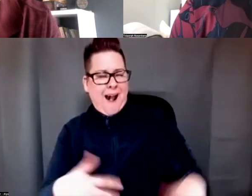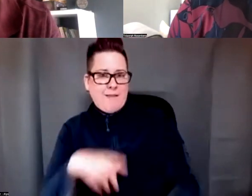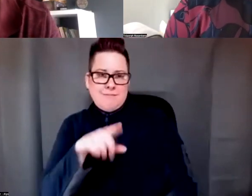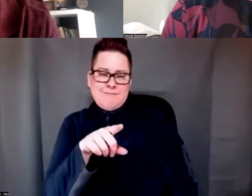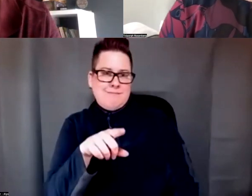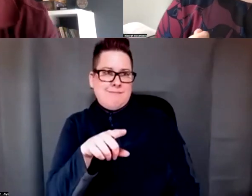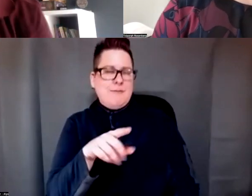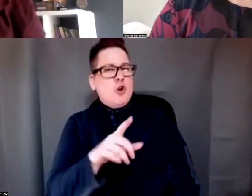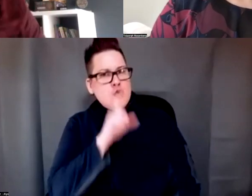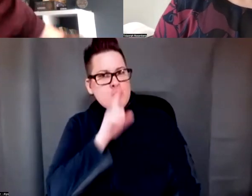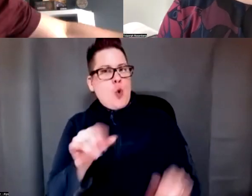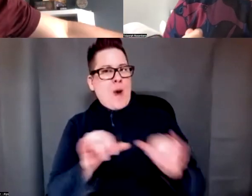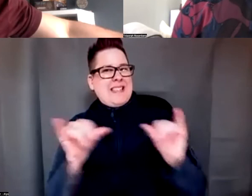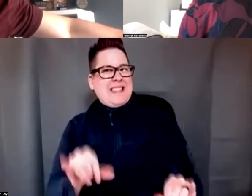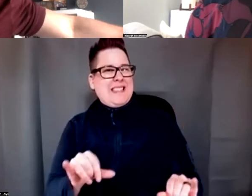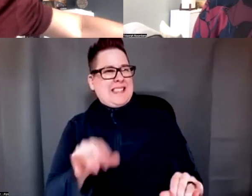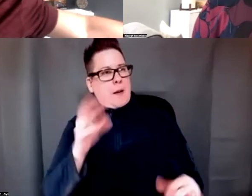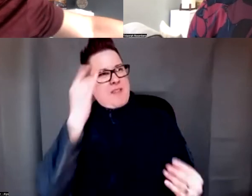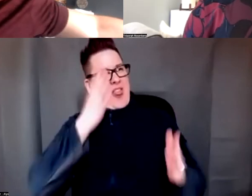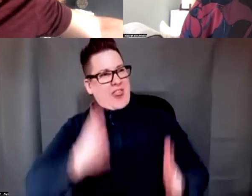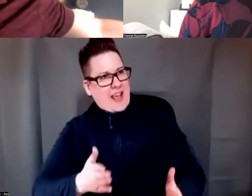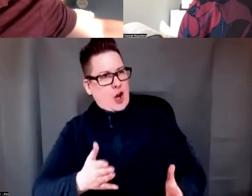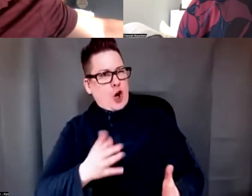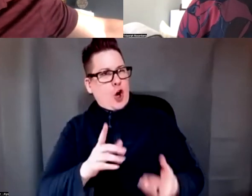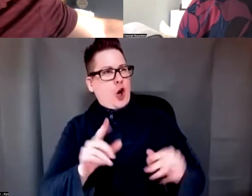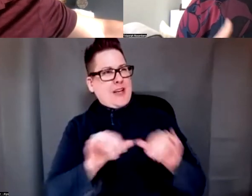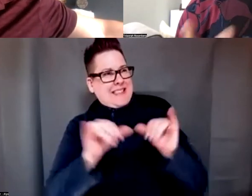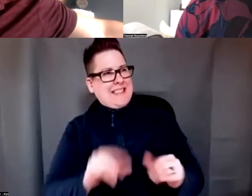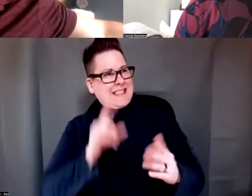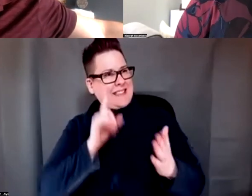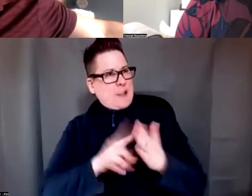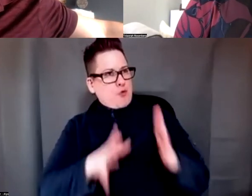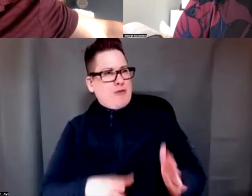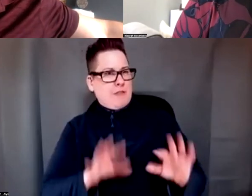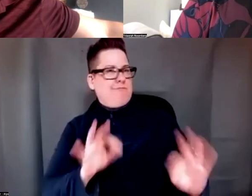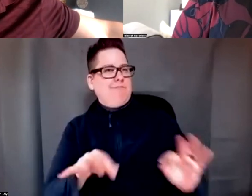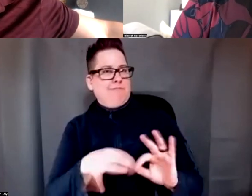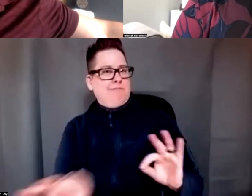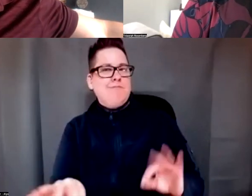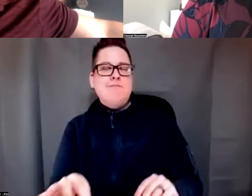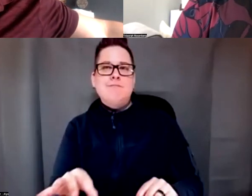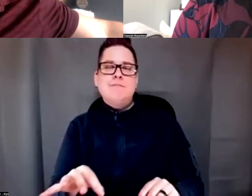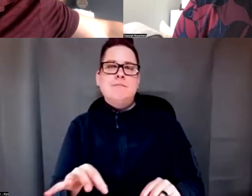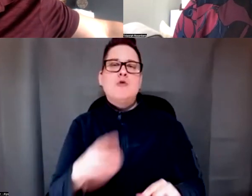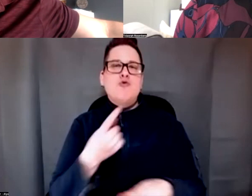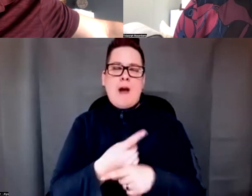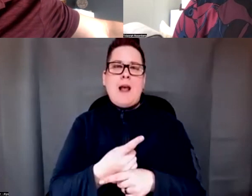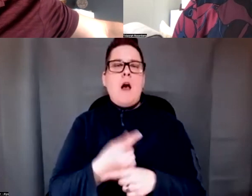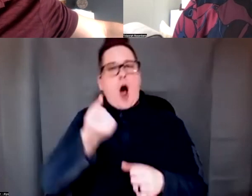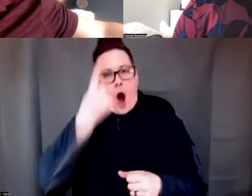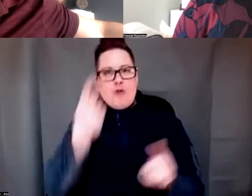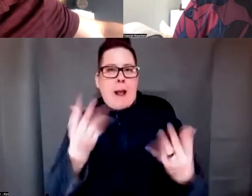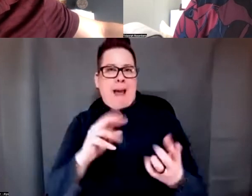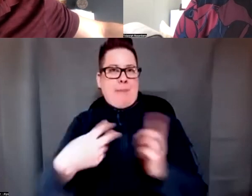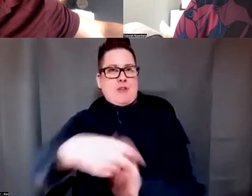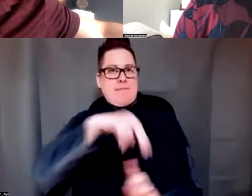true systems thinker, which I appreciate, but also as a systems researcher. And I think reminds all of us that making room for multiple perspectives is really